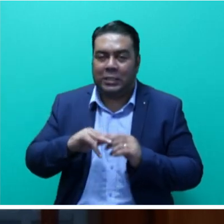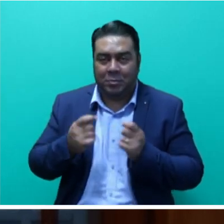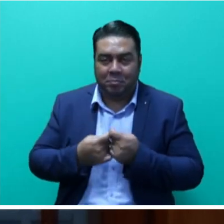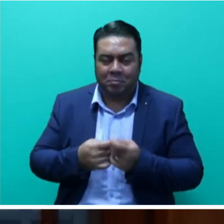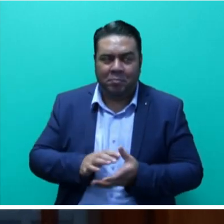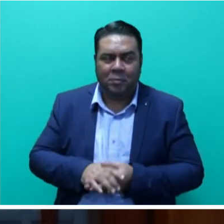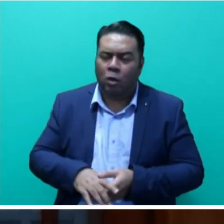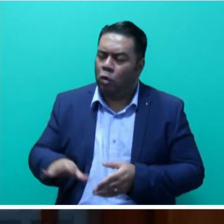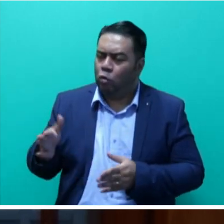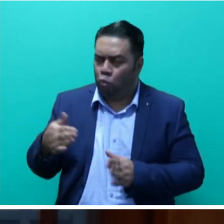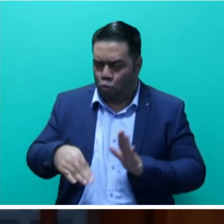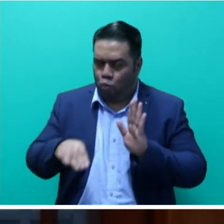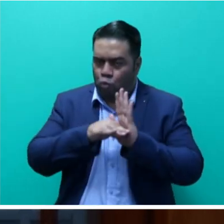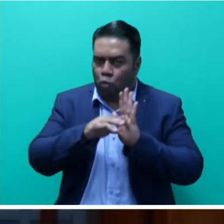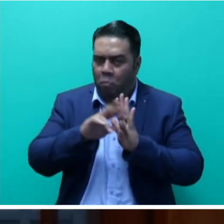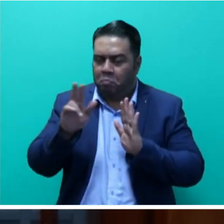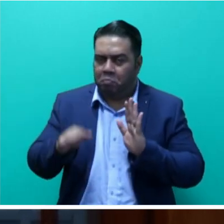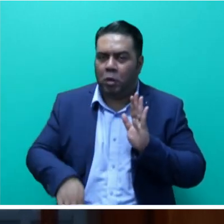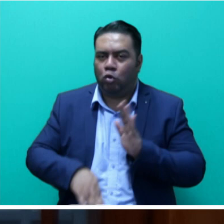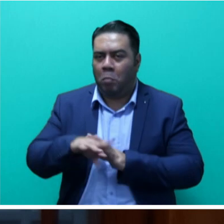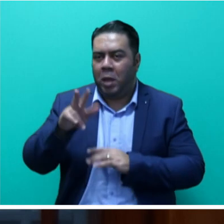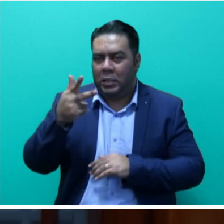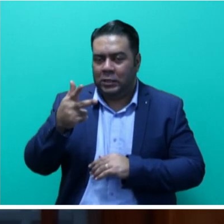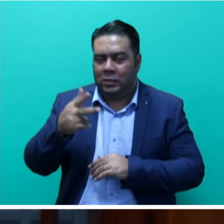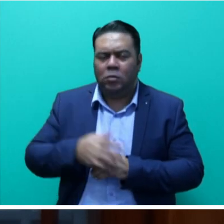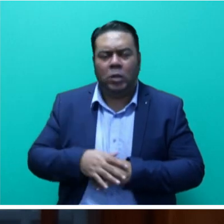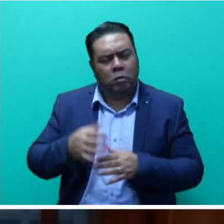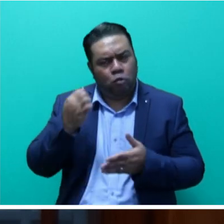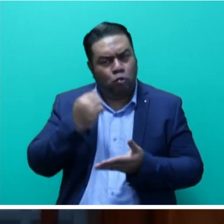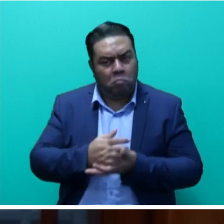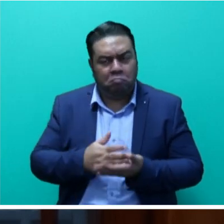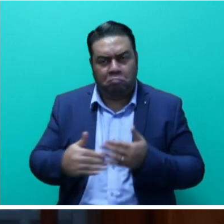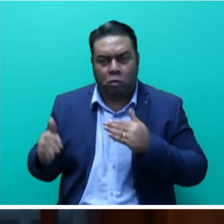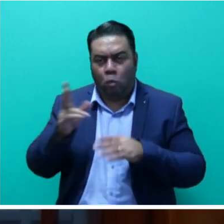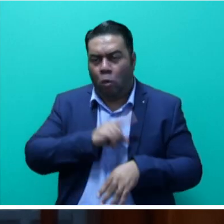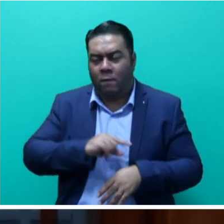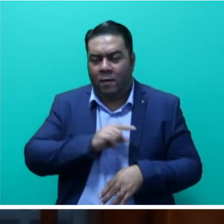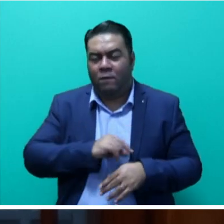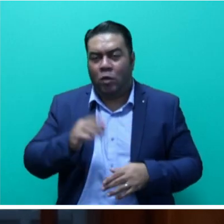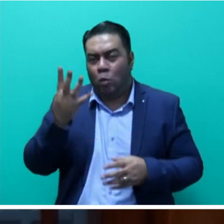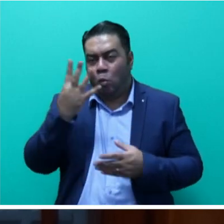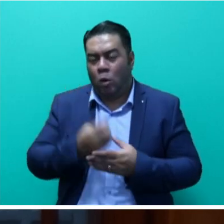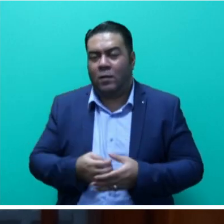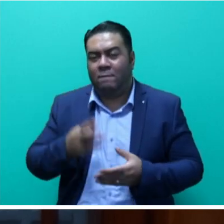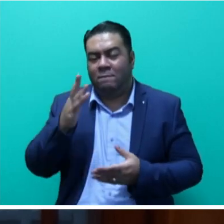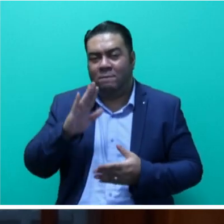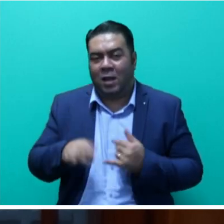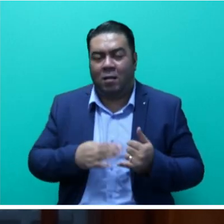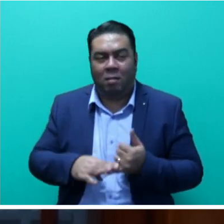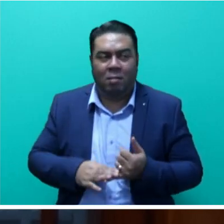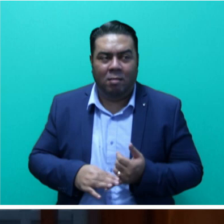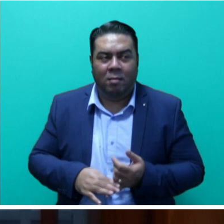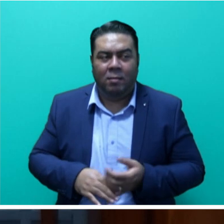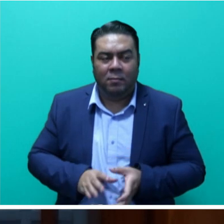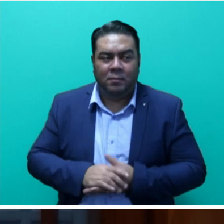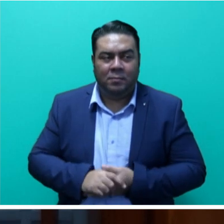position, and hopefully, sir, put them on a sure footing to qualify for the quarterfinals. Mr. Speaker,